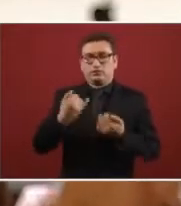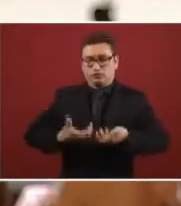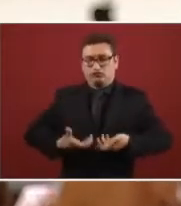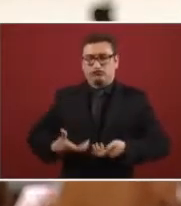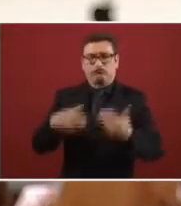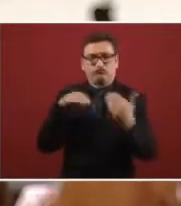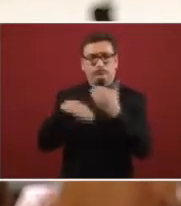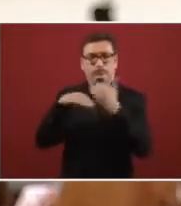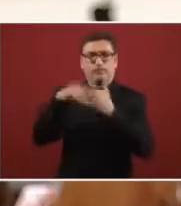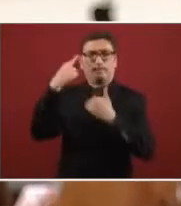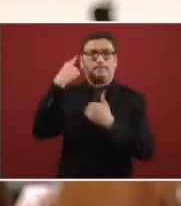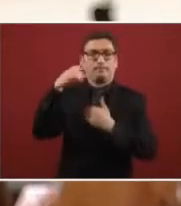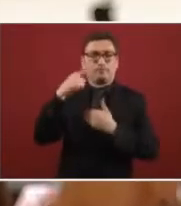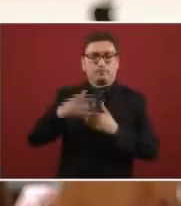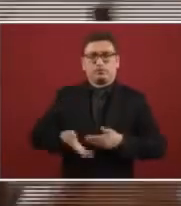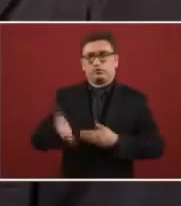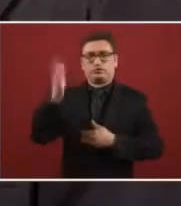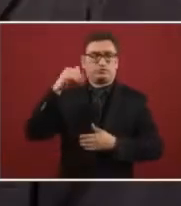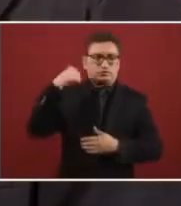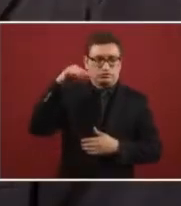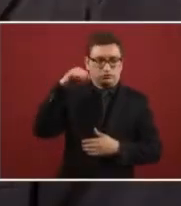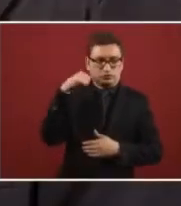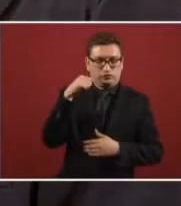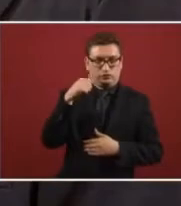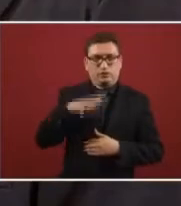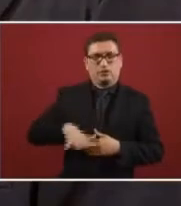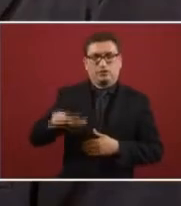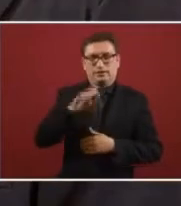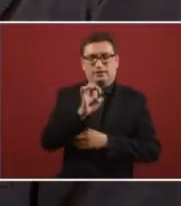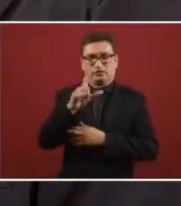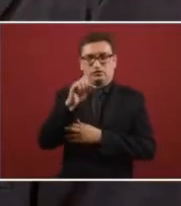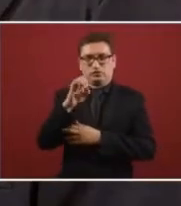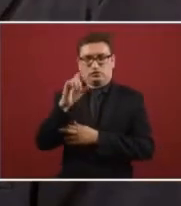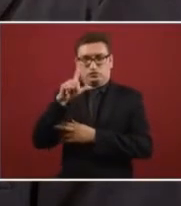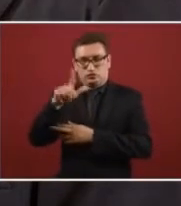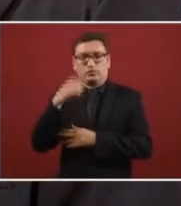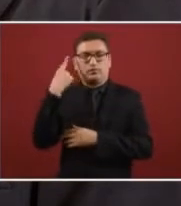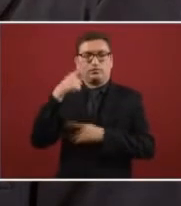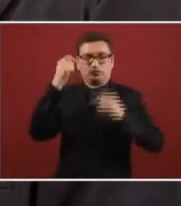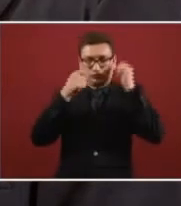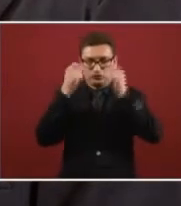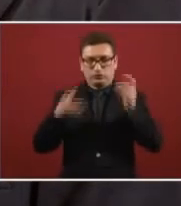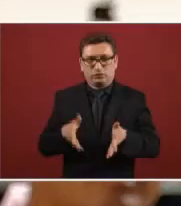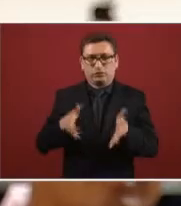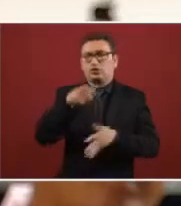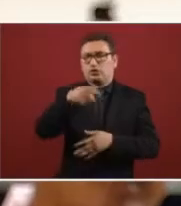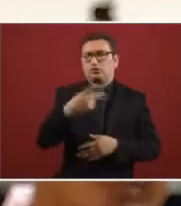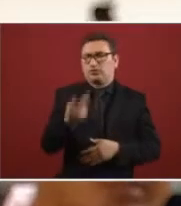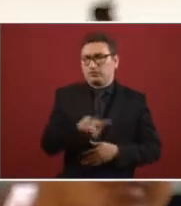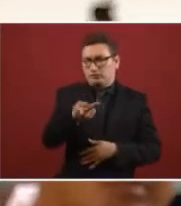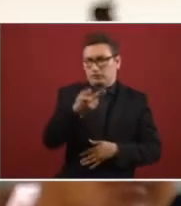they want to decrease the cost of the roads to increase